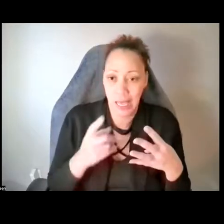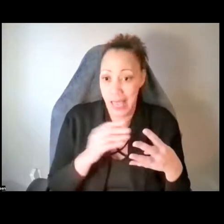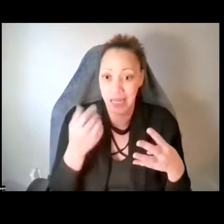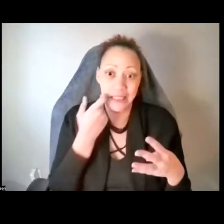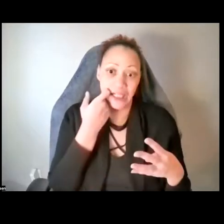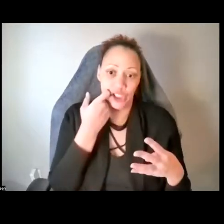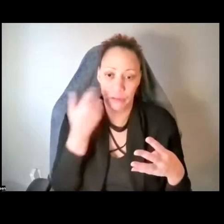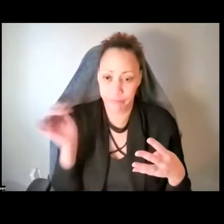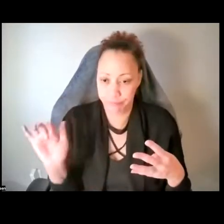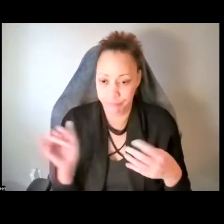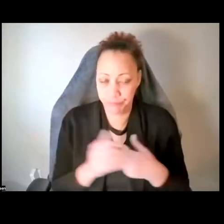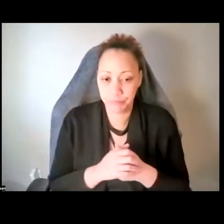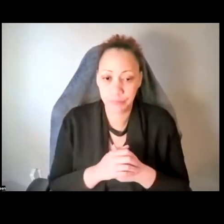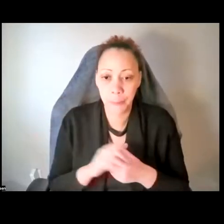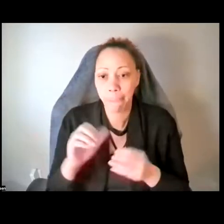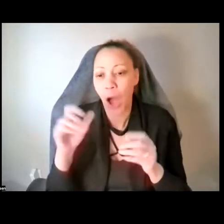um, over there.